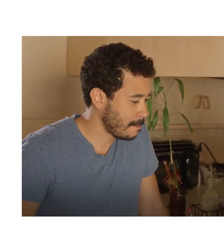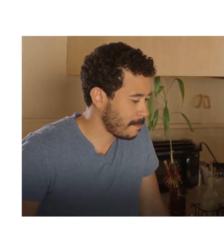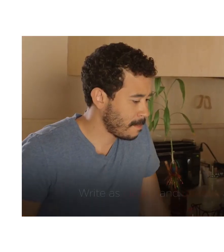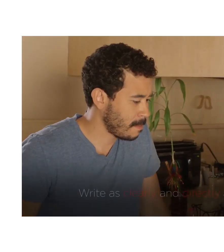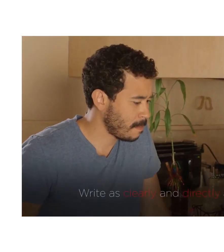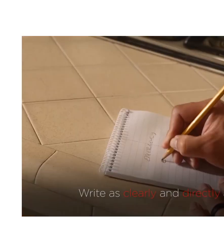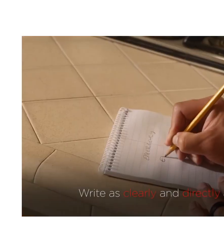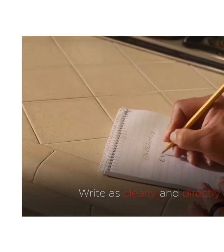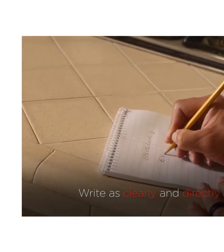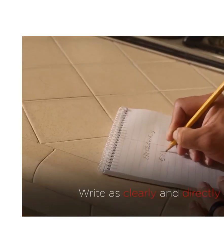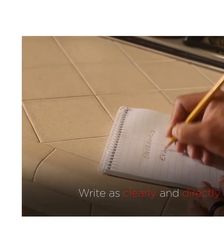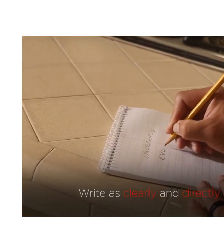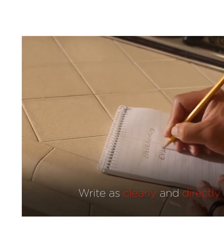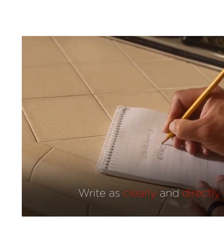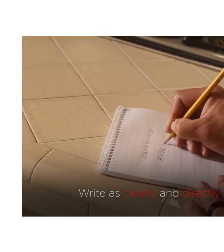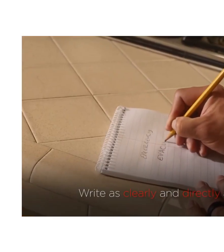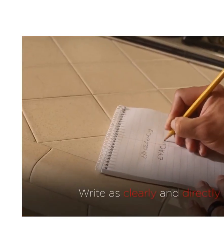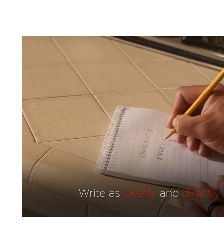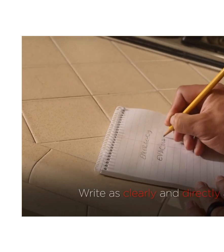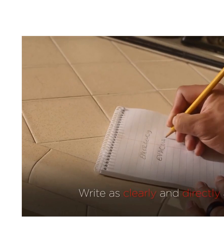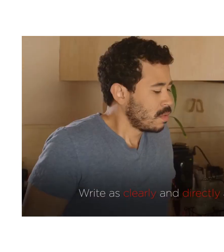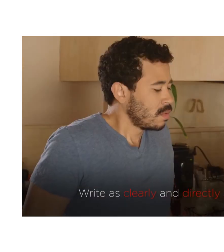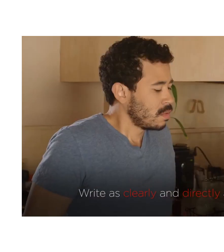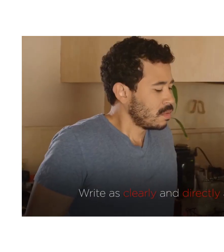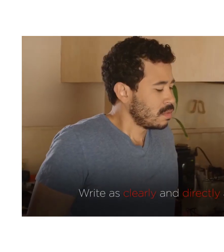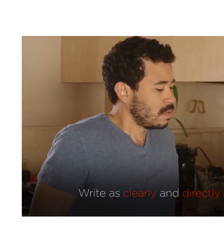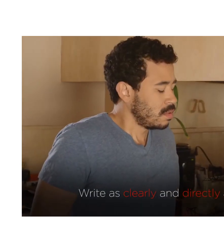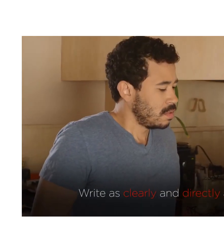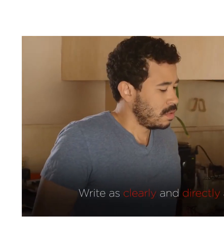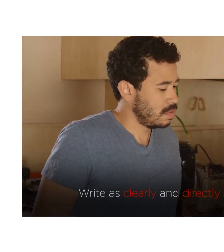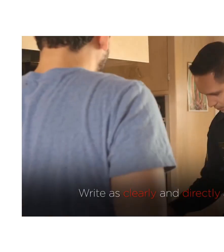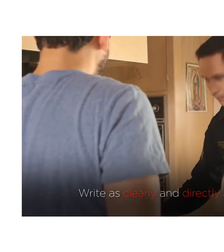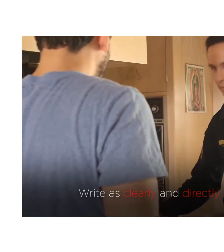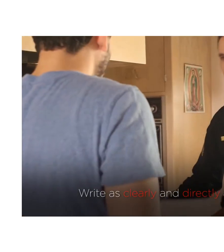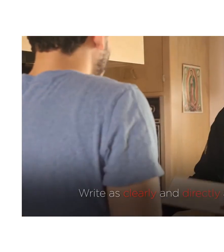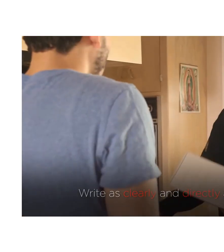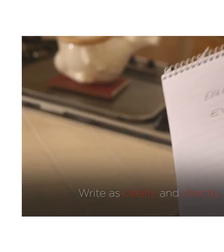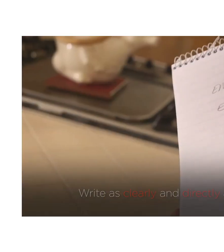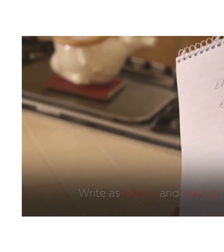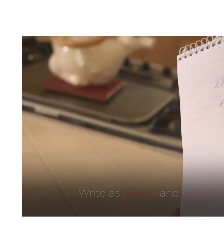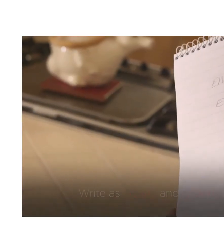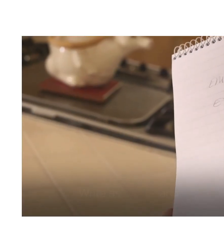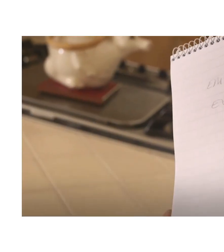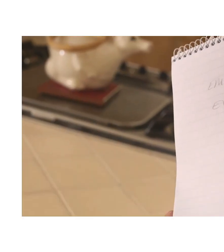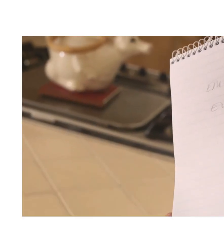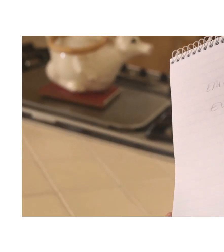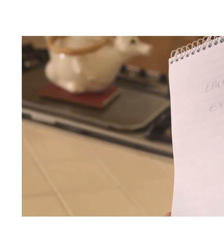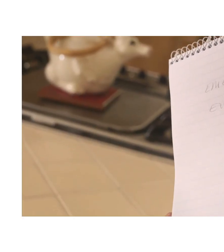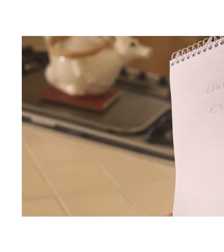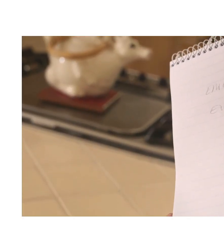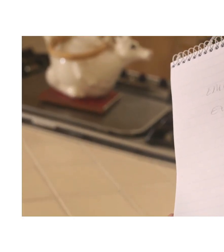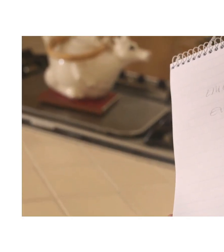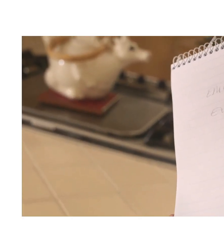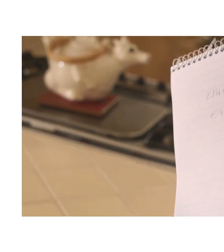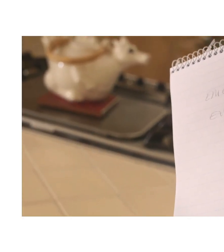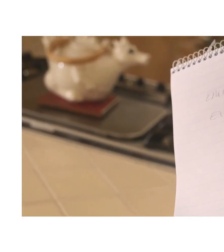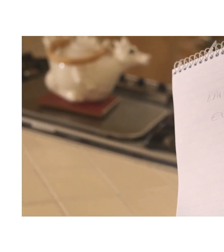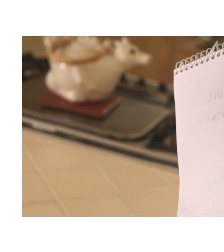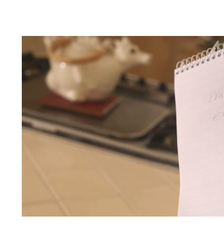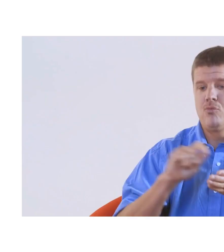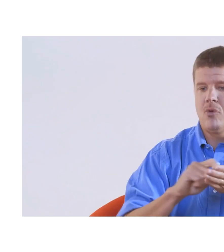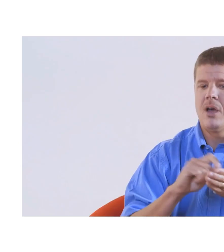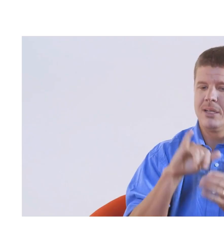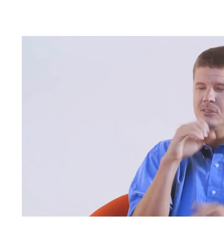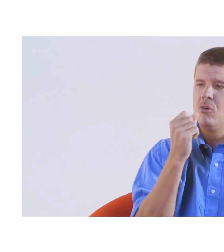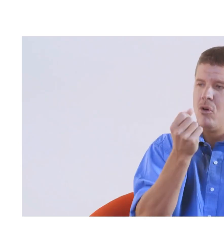pen, make sure that you're writing as clearly and as directly as possible and that you ensure that what you're writing is understandable by people of all